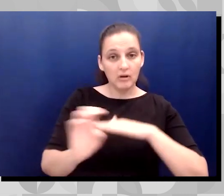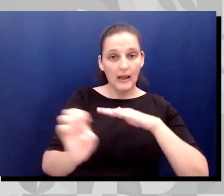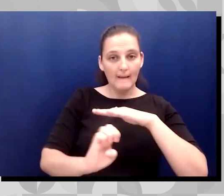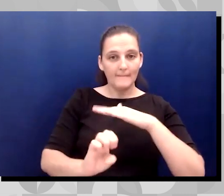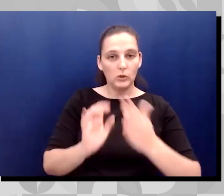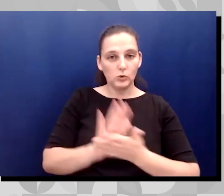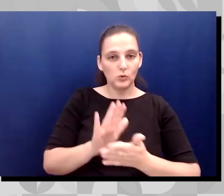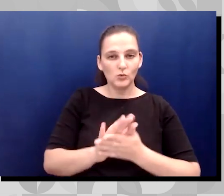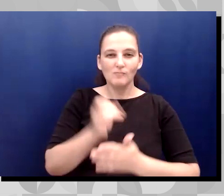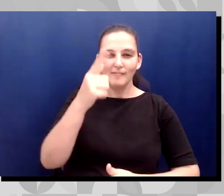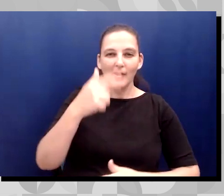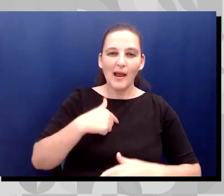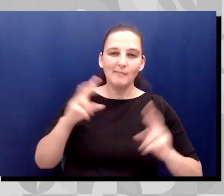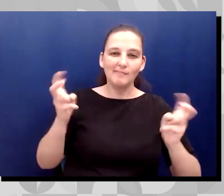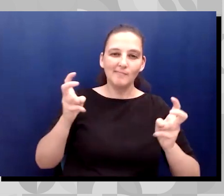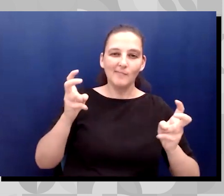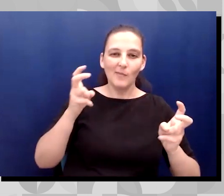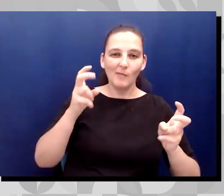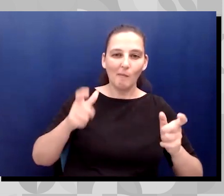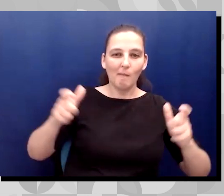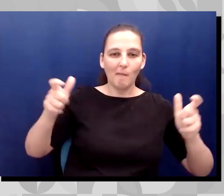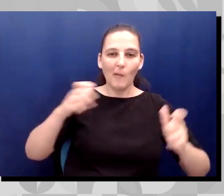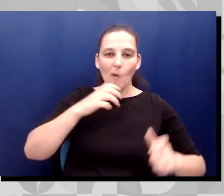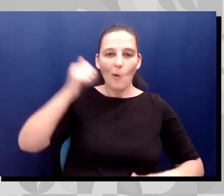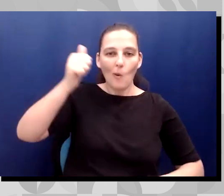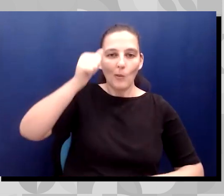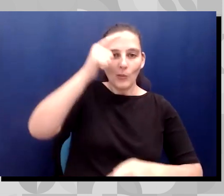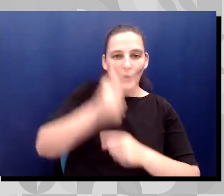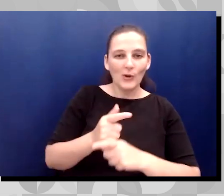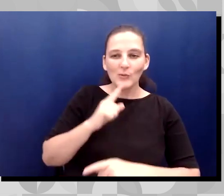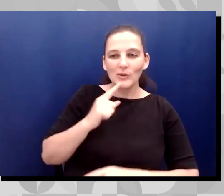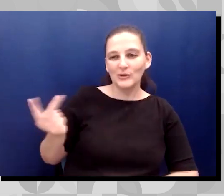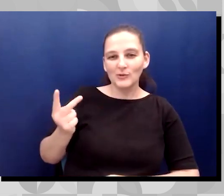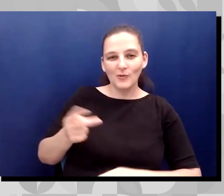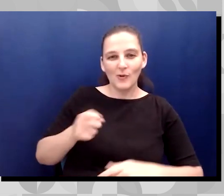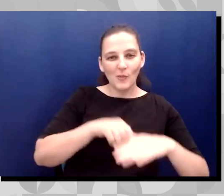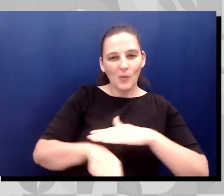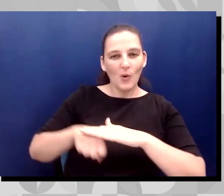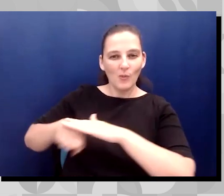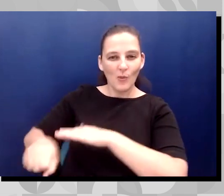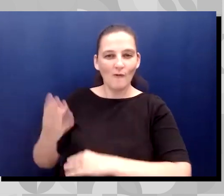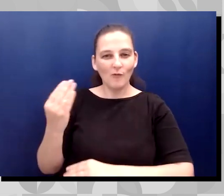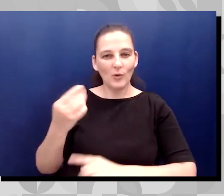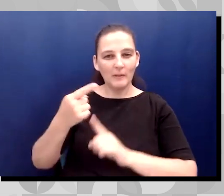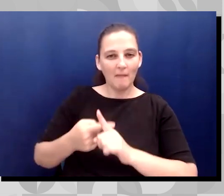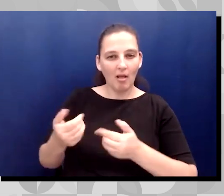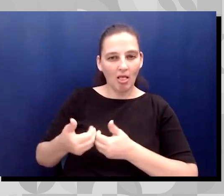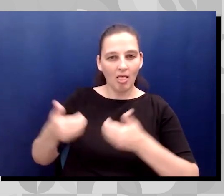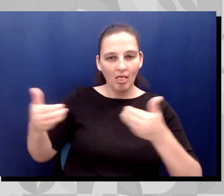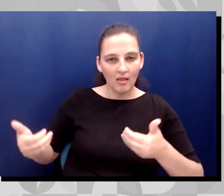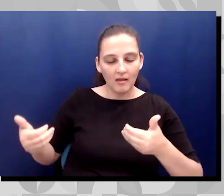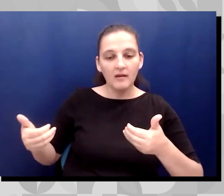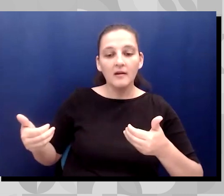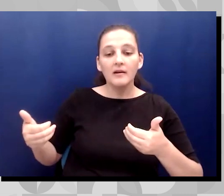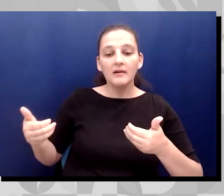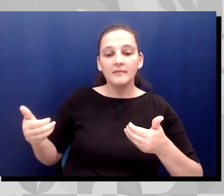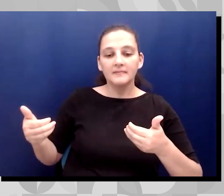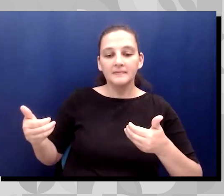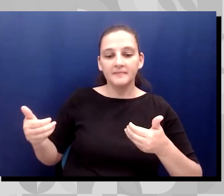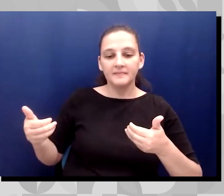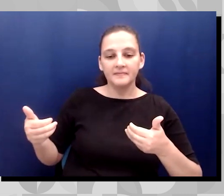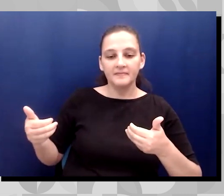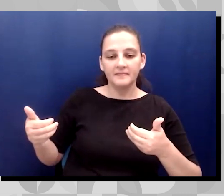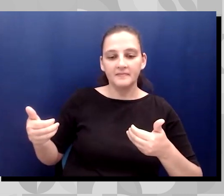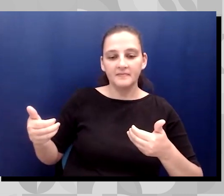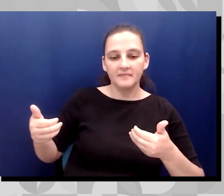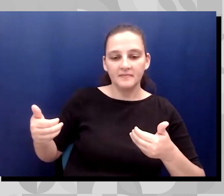and we're 14 months apart, she wasn't supposed to live past